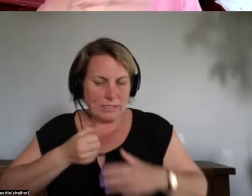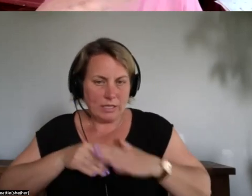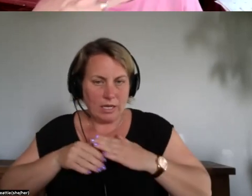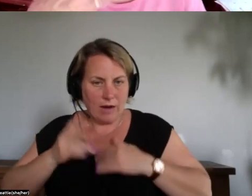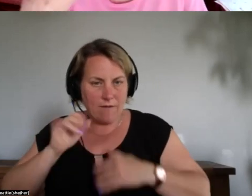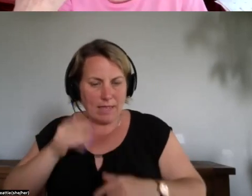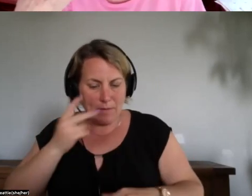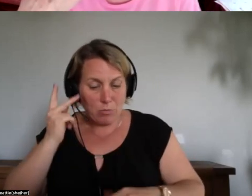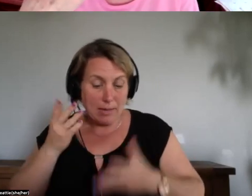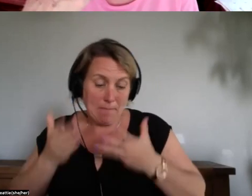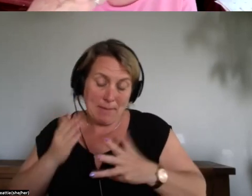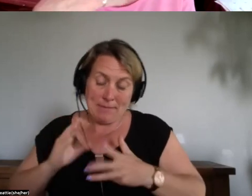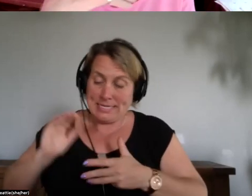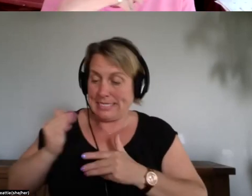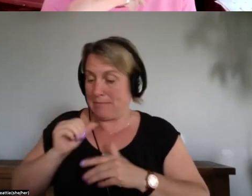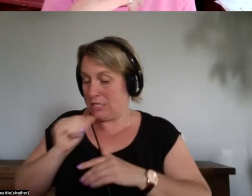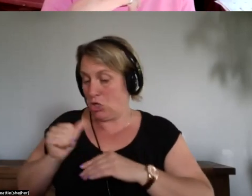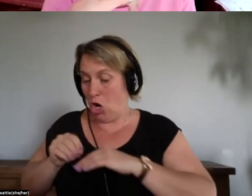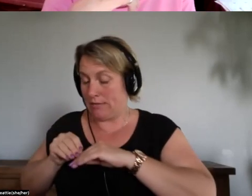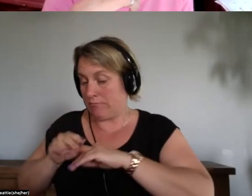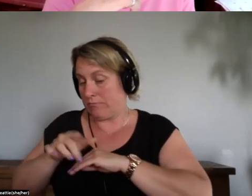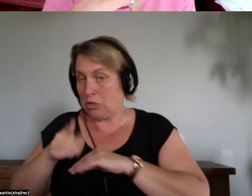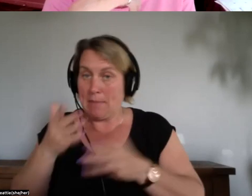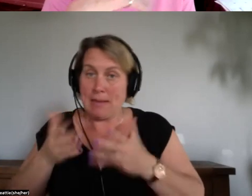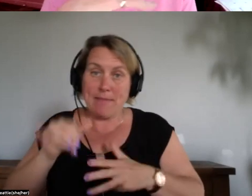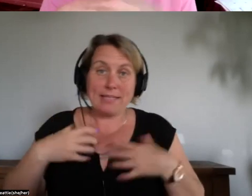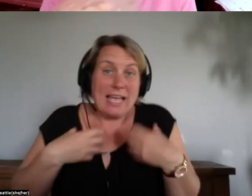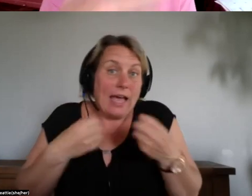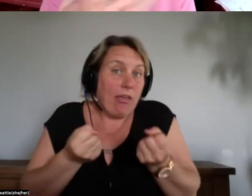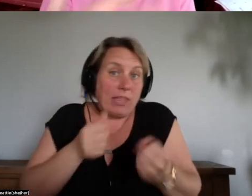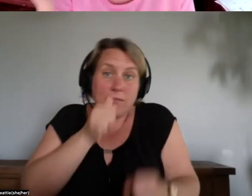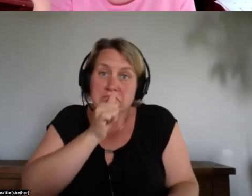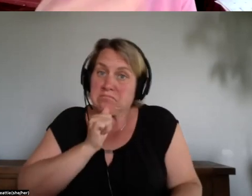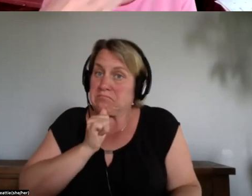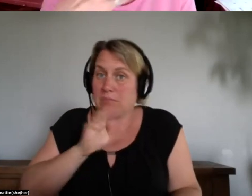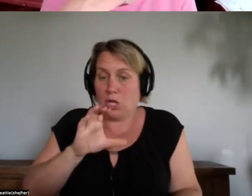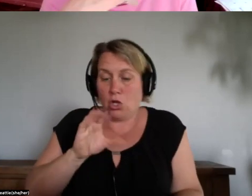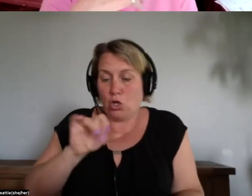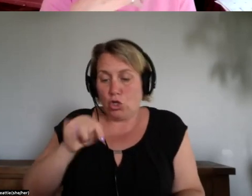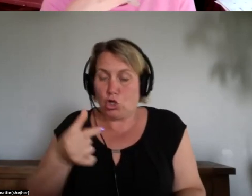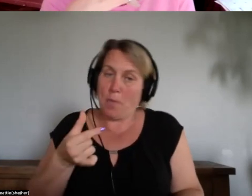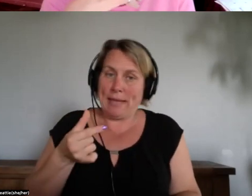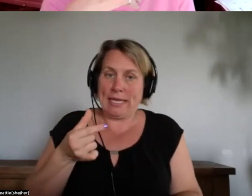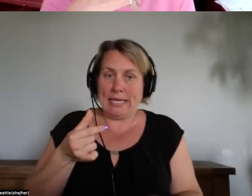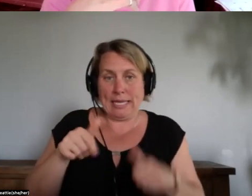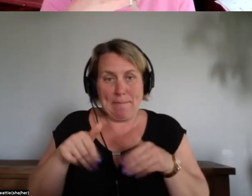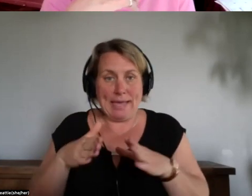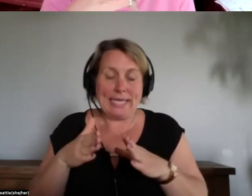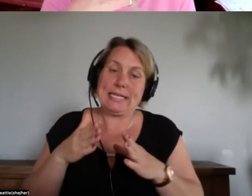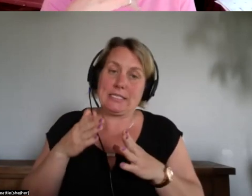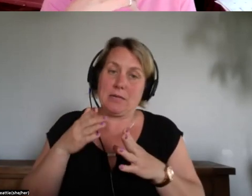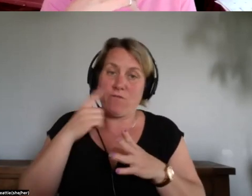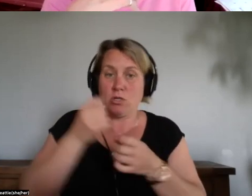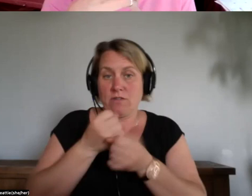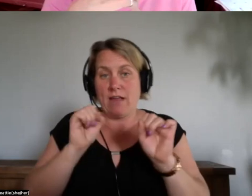and that may be a healthy coping mechanism that somebody may in terms of surviving that very difficult experience